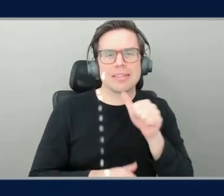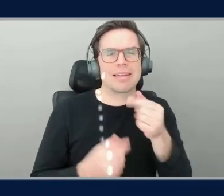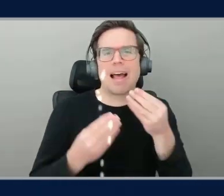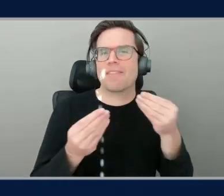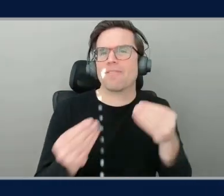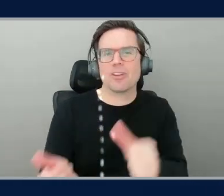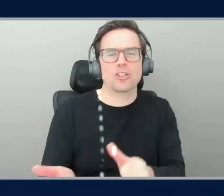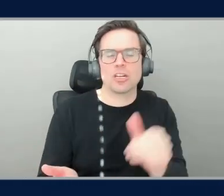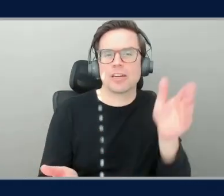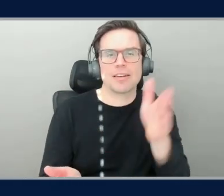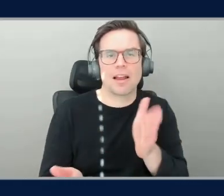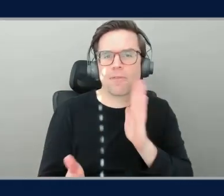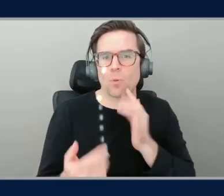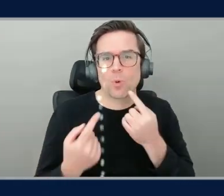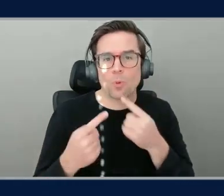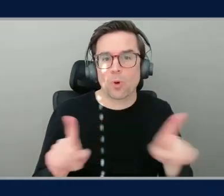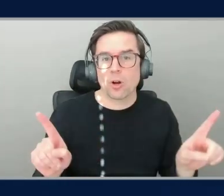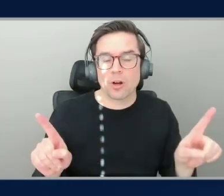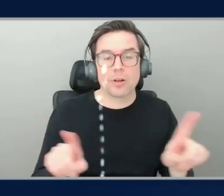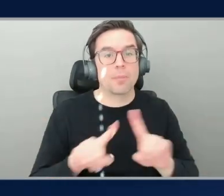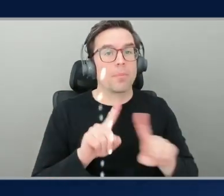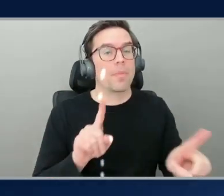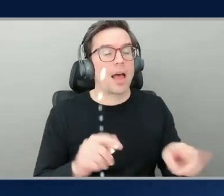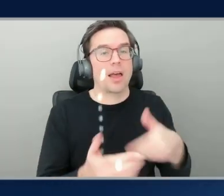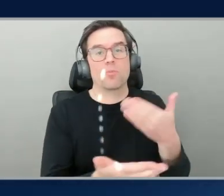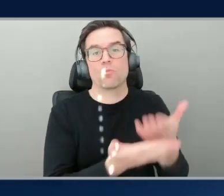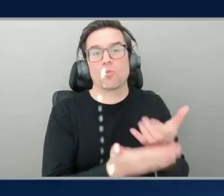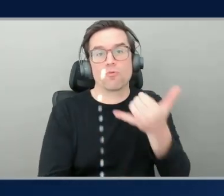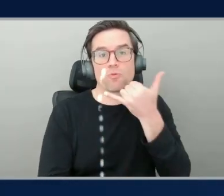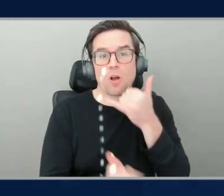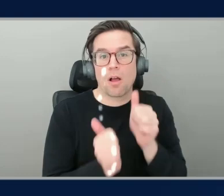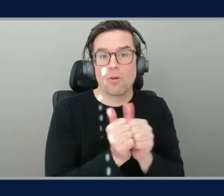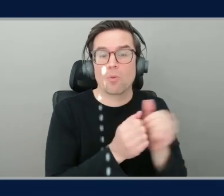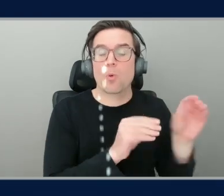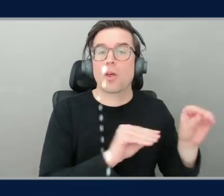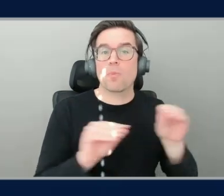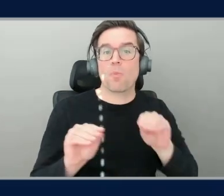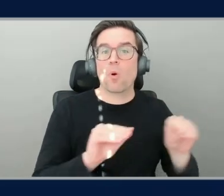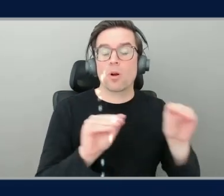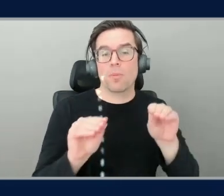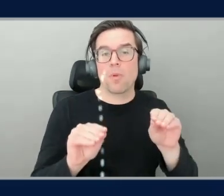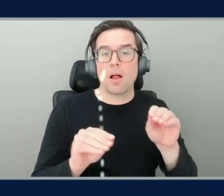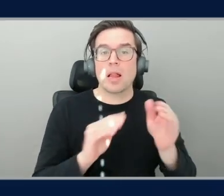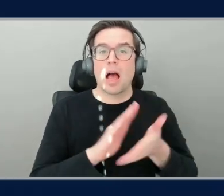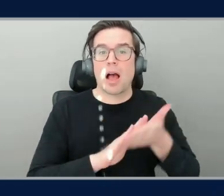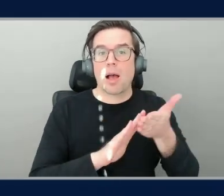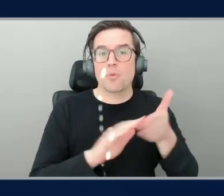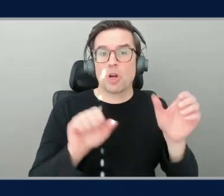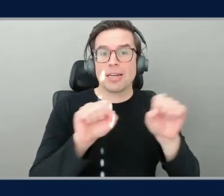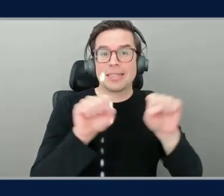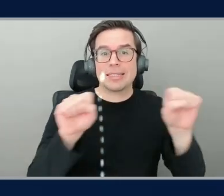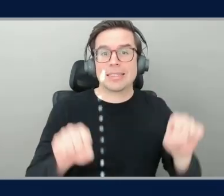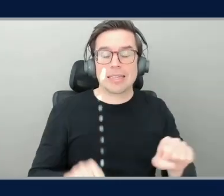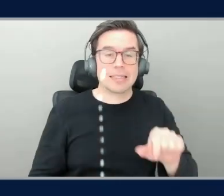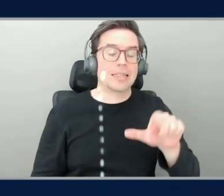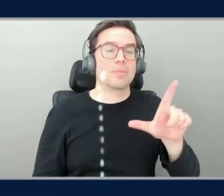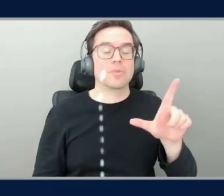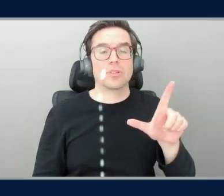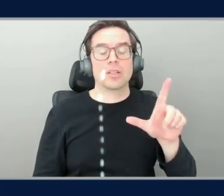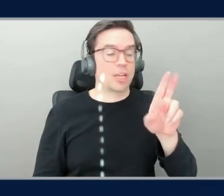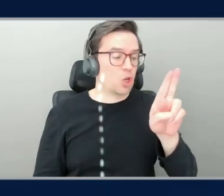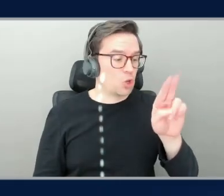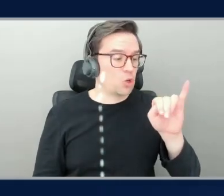was proven wrong with portable operating systems like Unix and its predecessor, Multics. And so